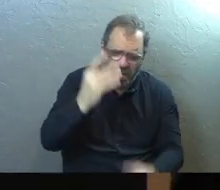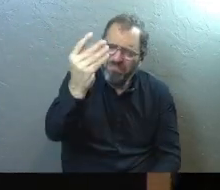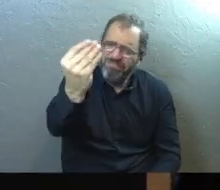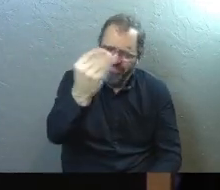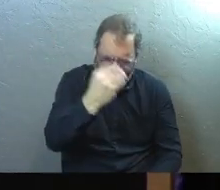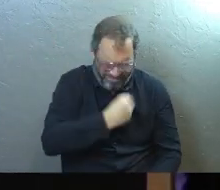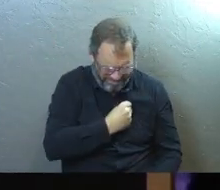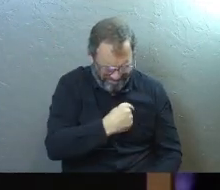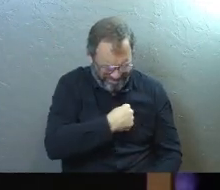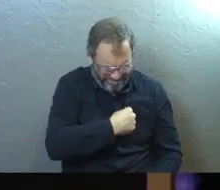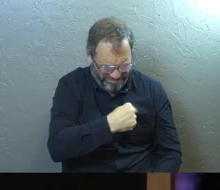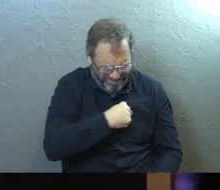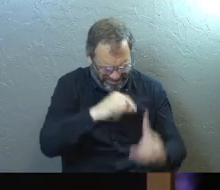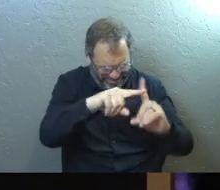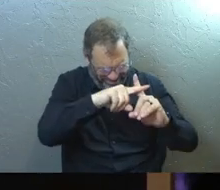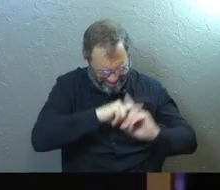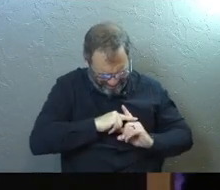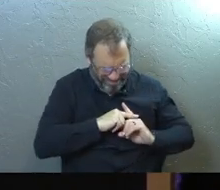to us.